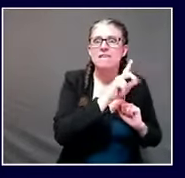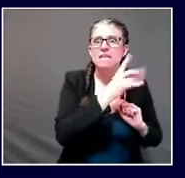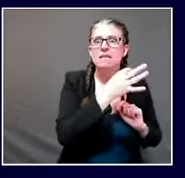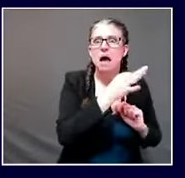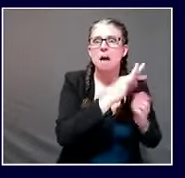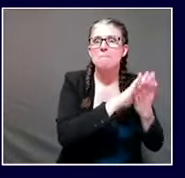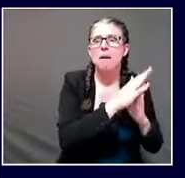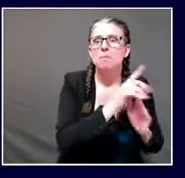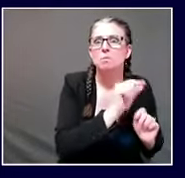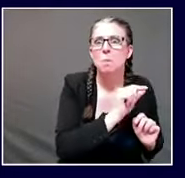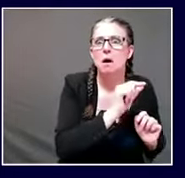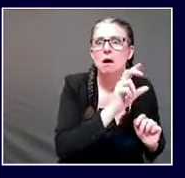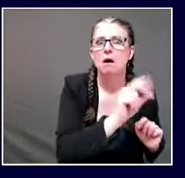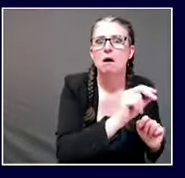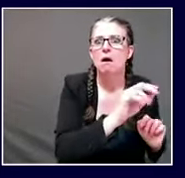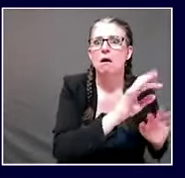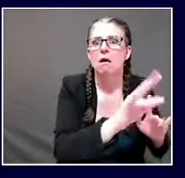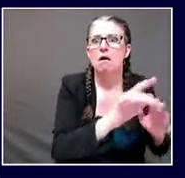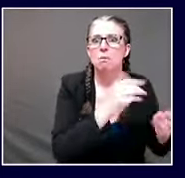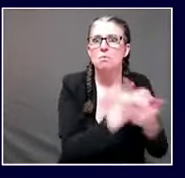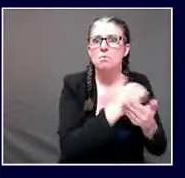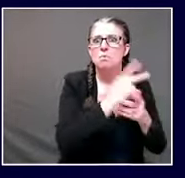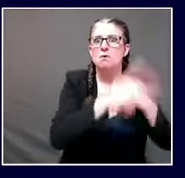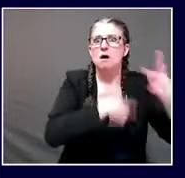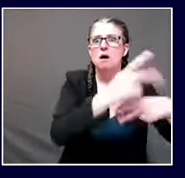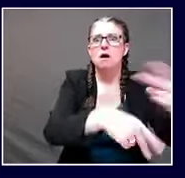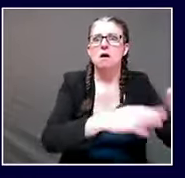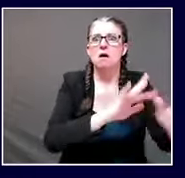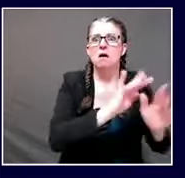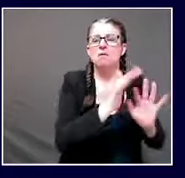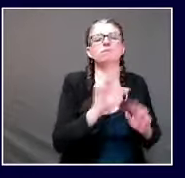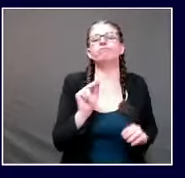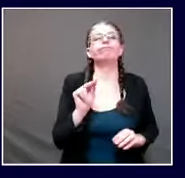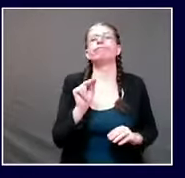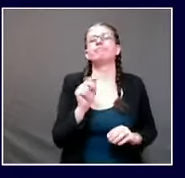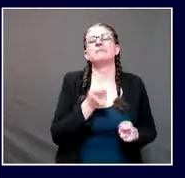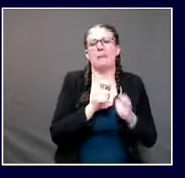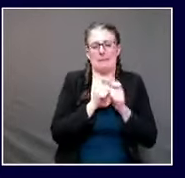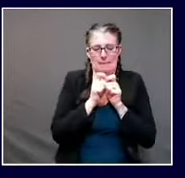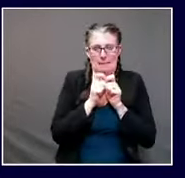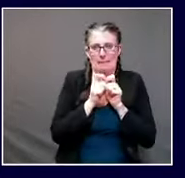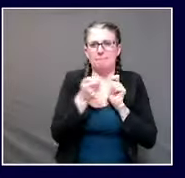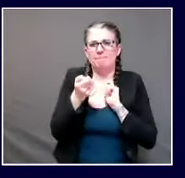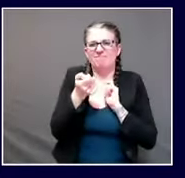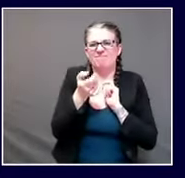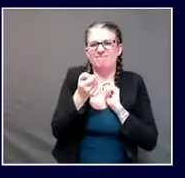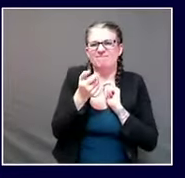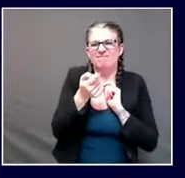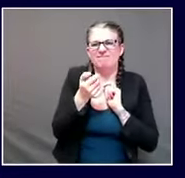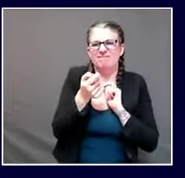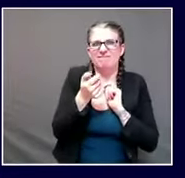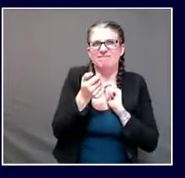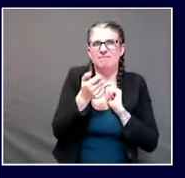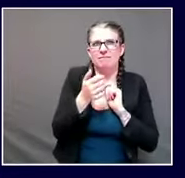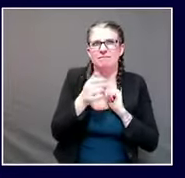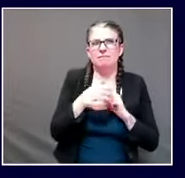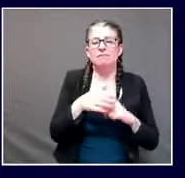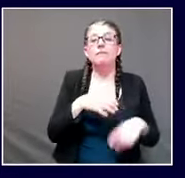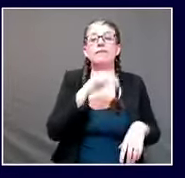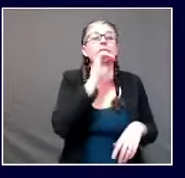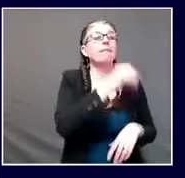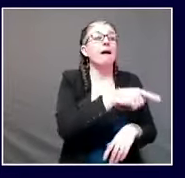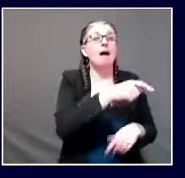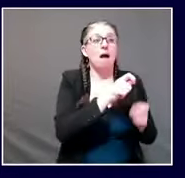changes would affect any type of long-term effect of the vaccine but again as with so many things with a novel pandemic